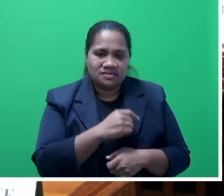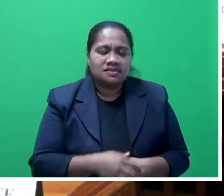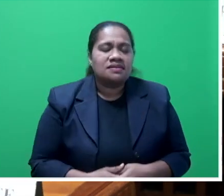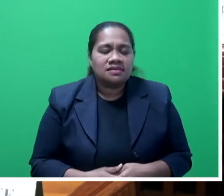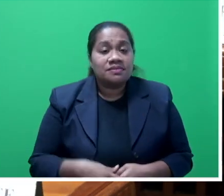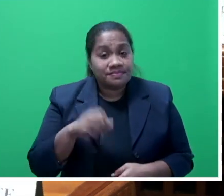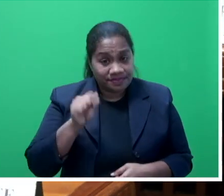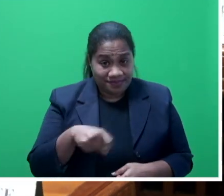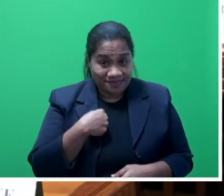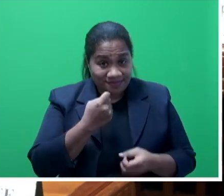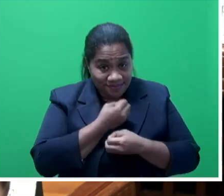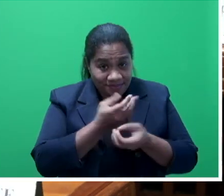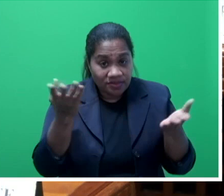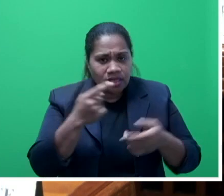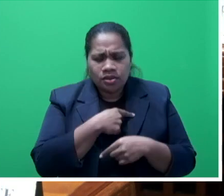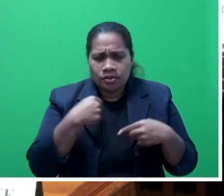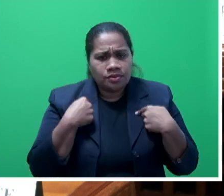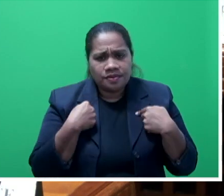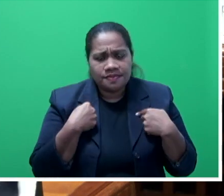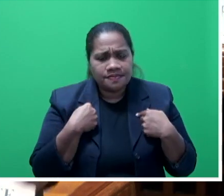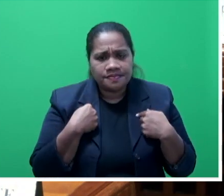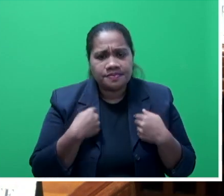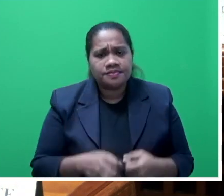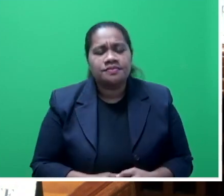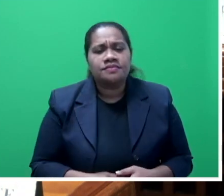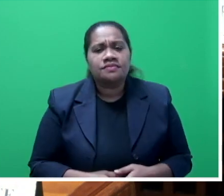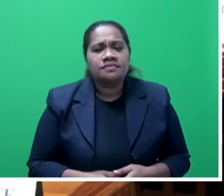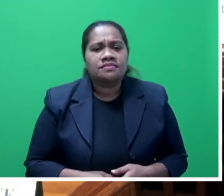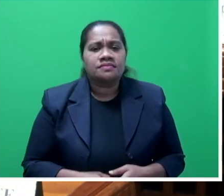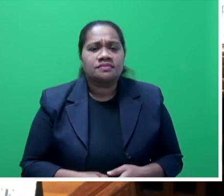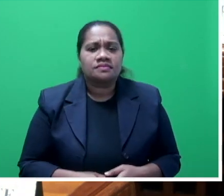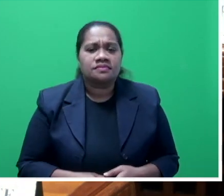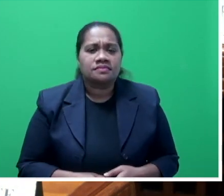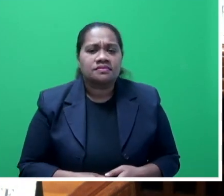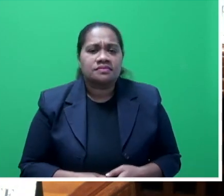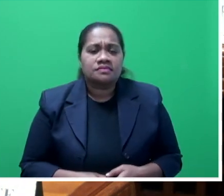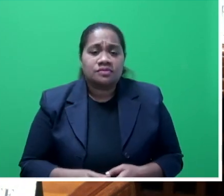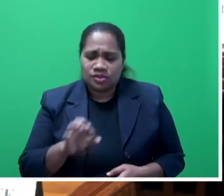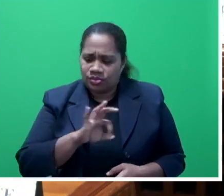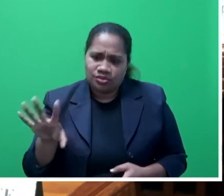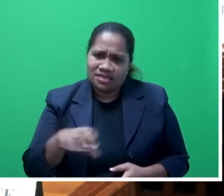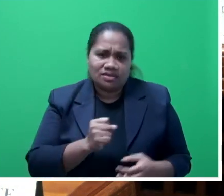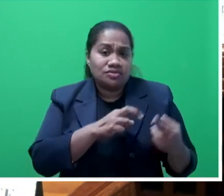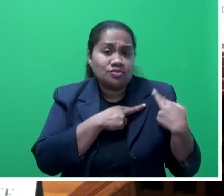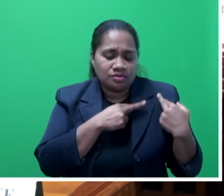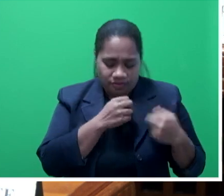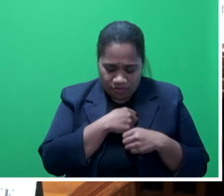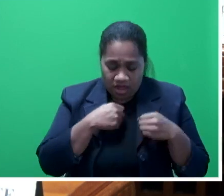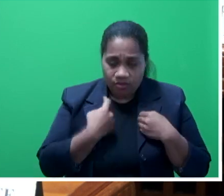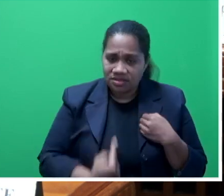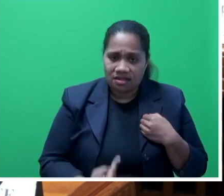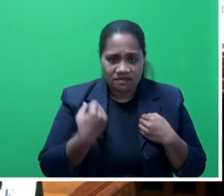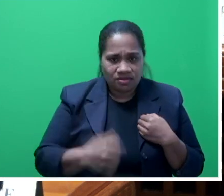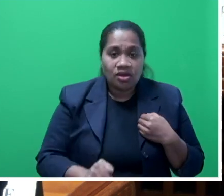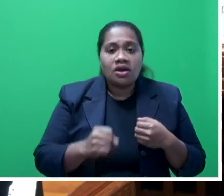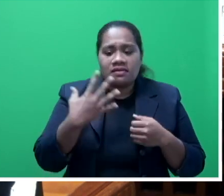we don't take all the responsibilities on ourselves, but there are some